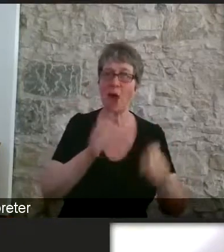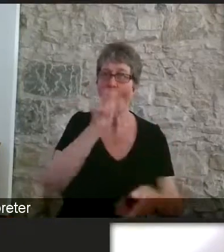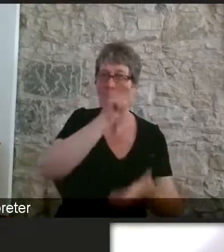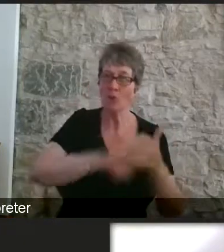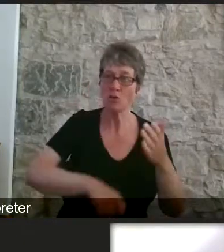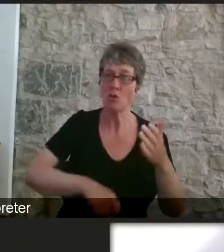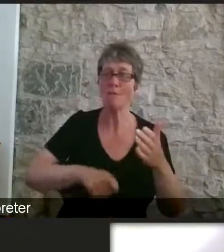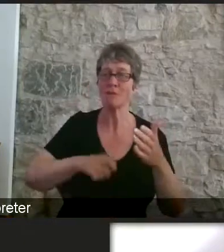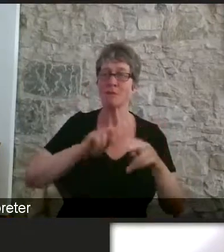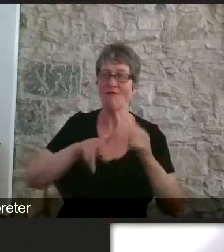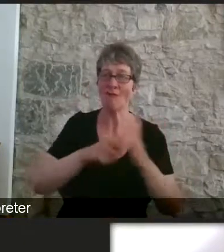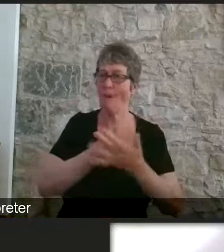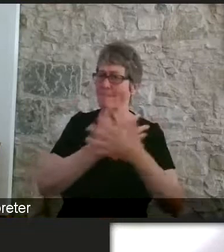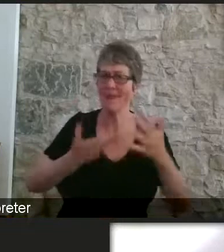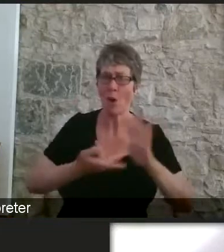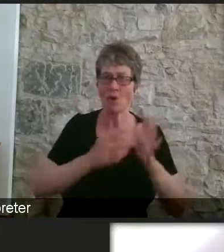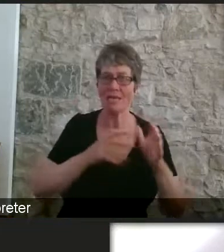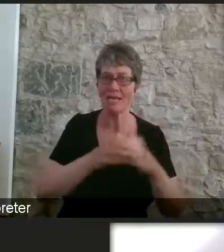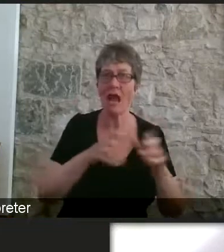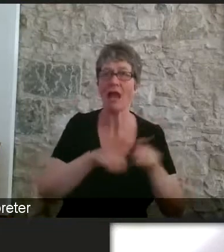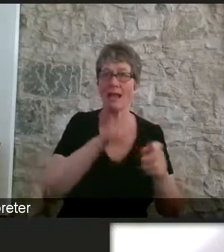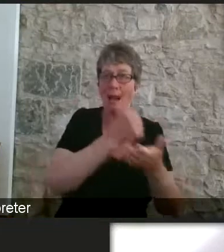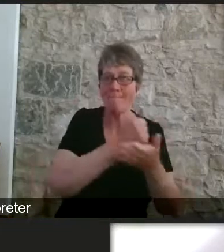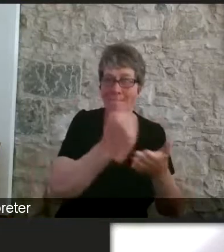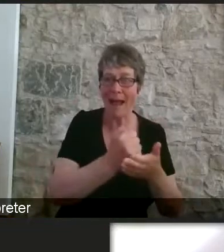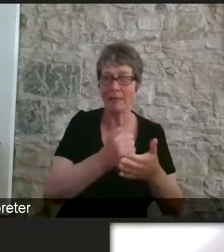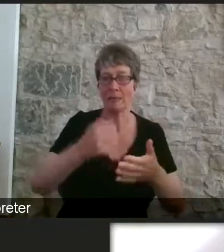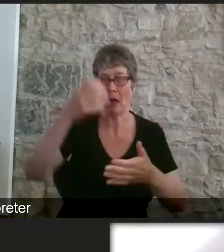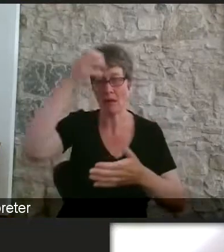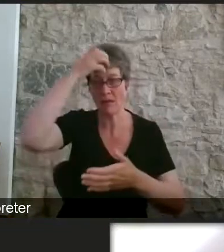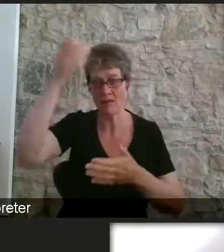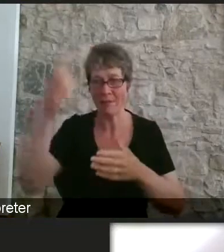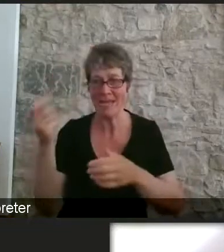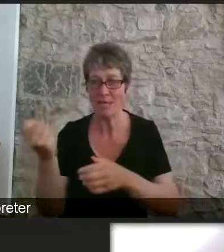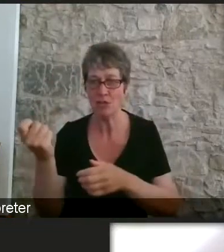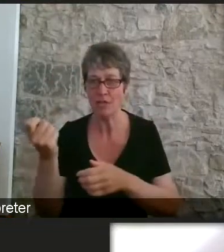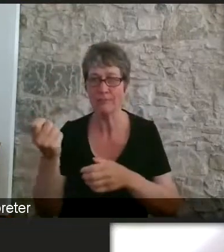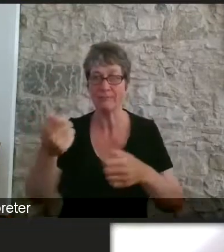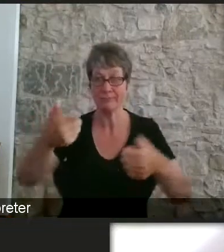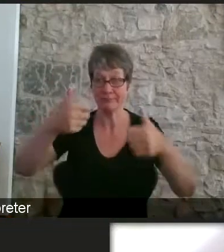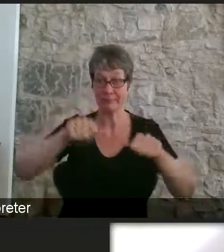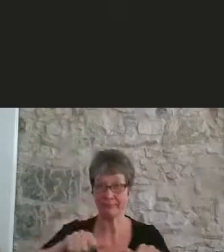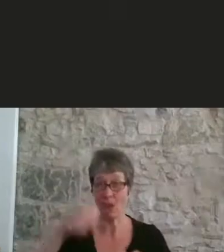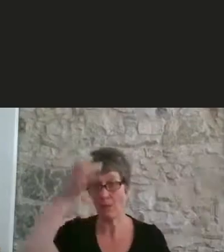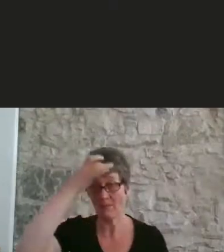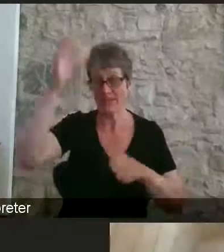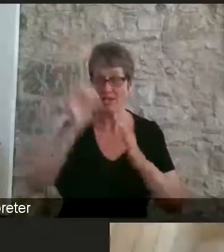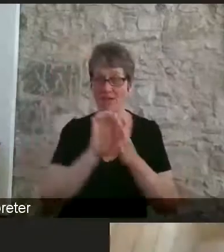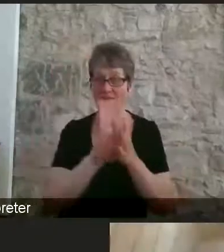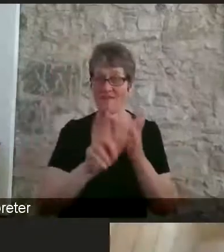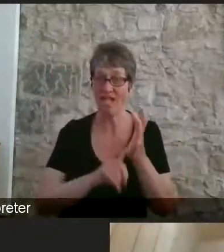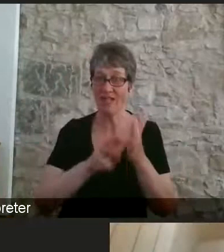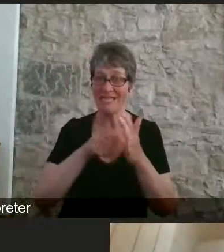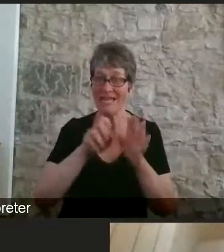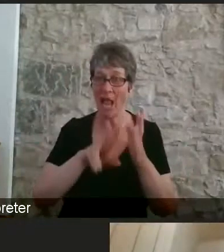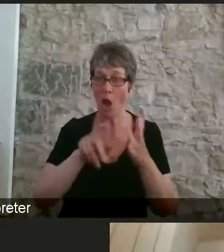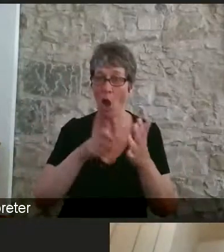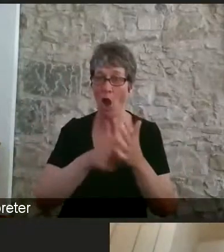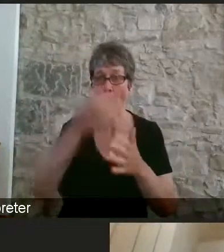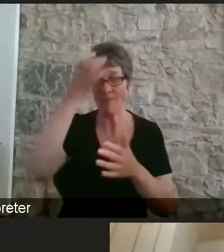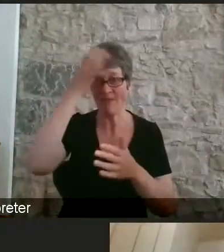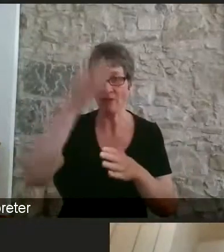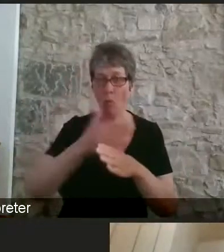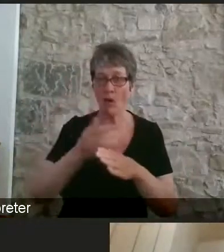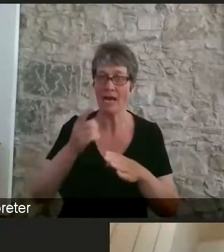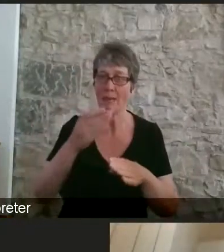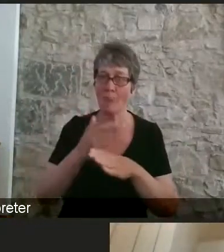including banks and government agencies. Moving on, Professor Phil Taylor is Professor of Work and Employment Studies at the University